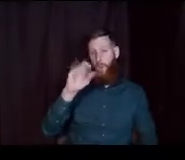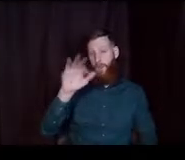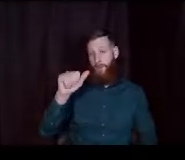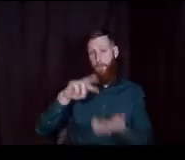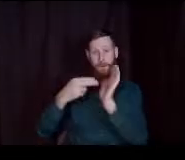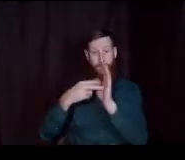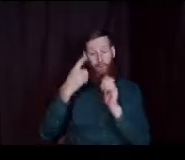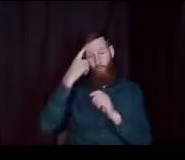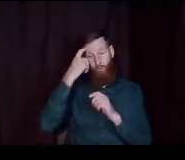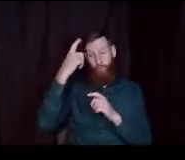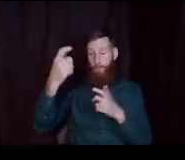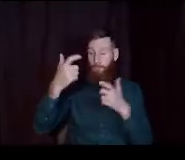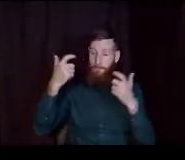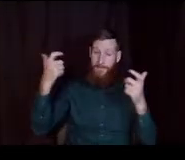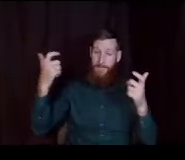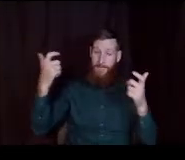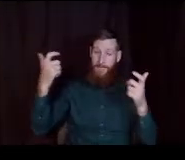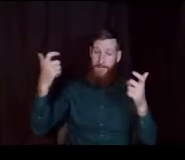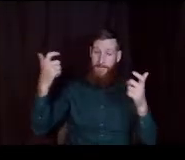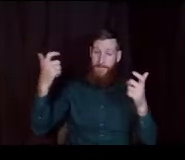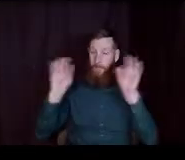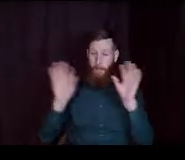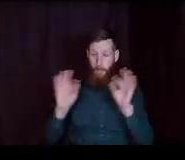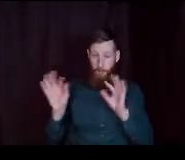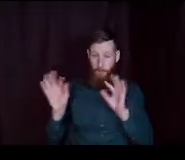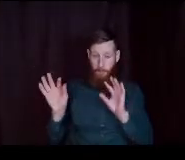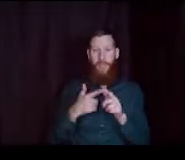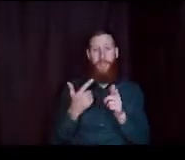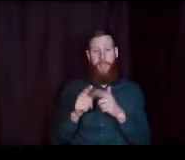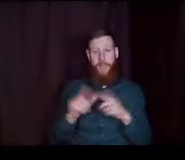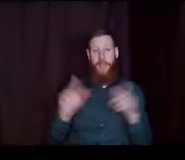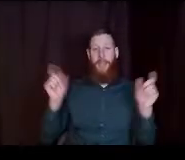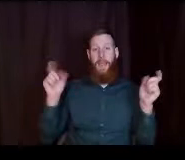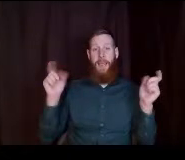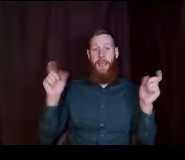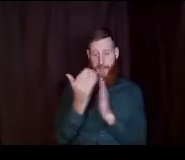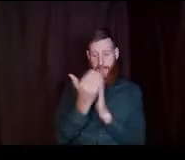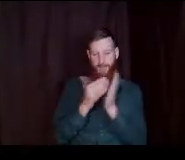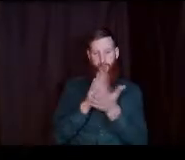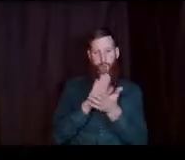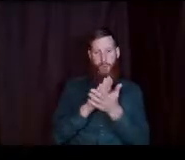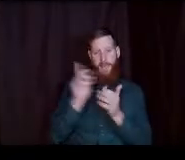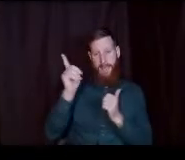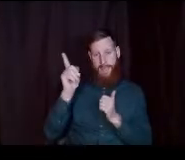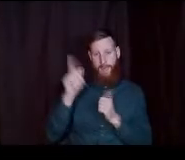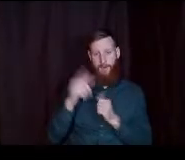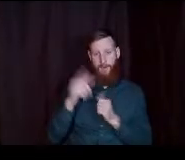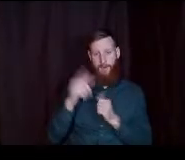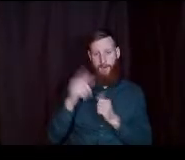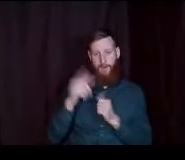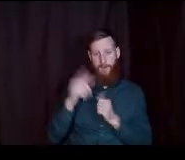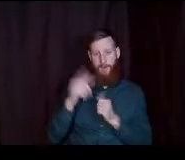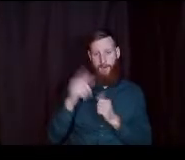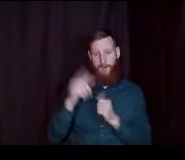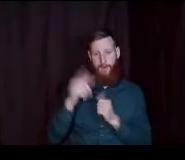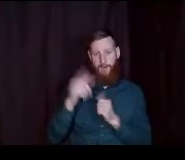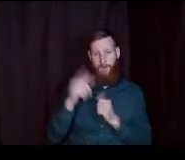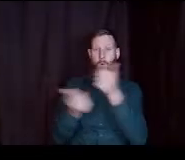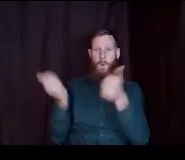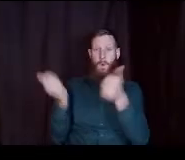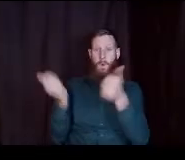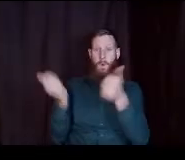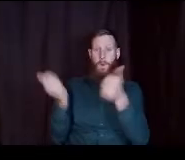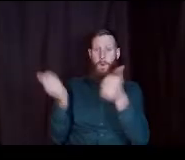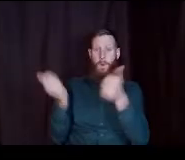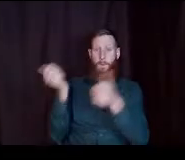and then narrow down those uh list of schools later on so you apply for admissions you're applying for financial